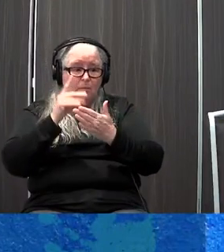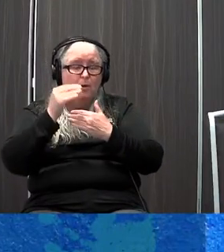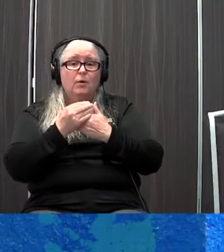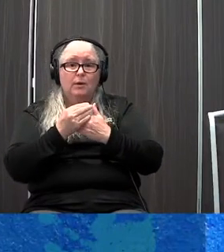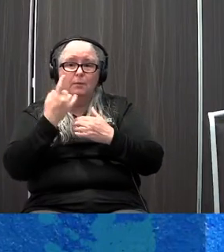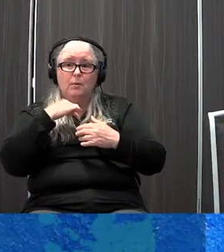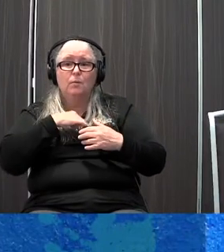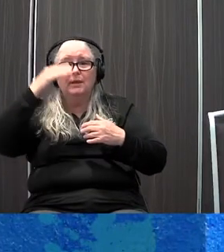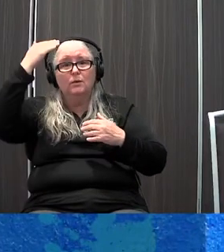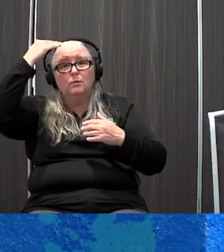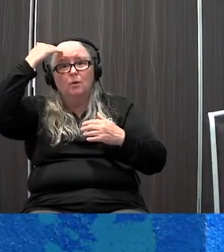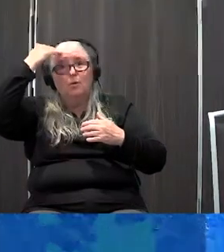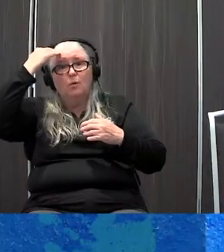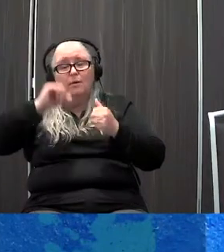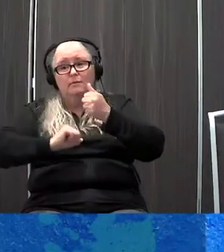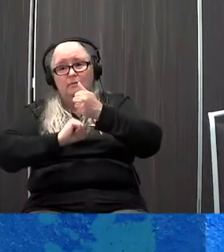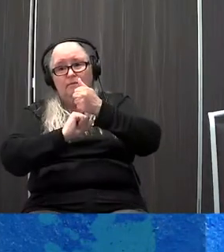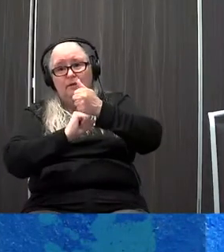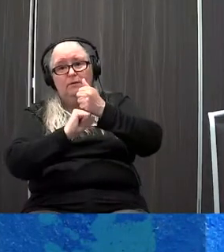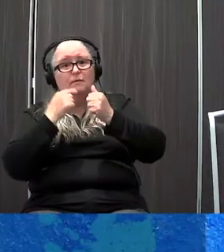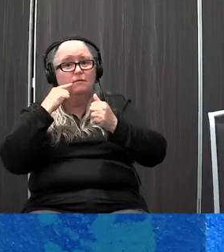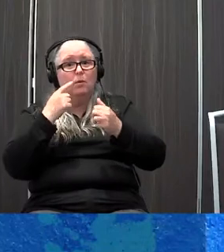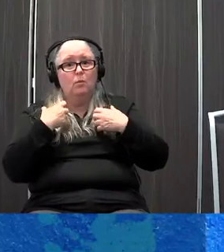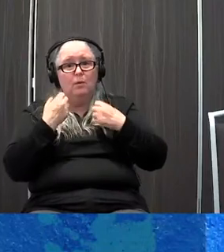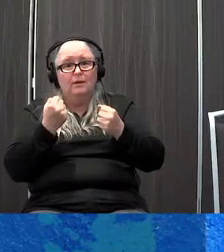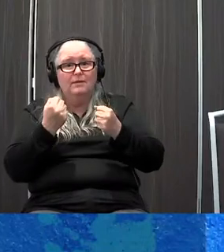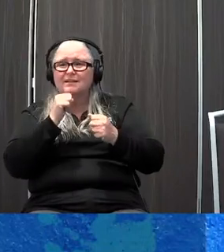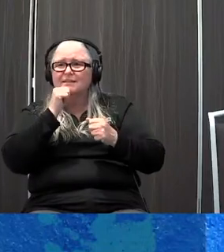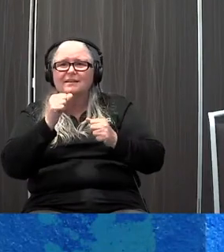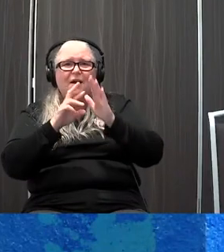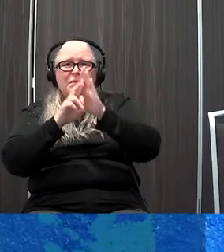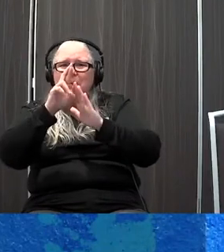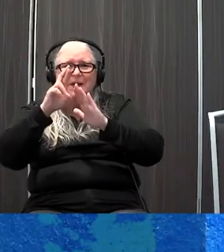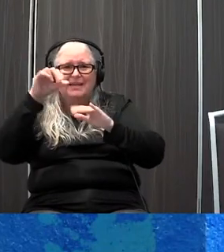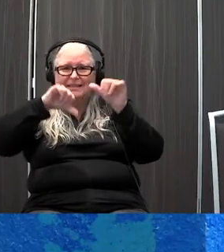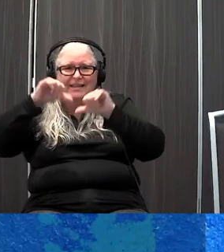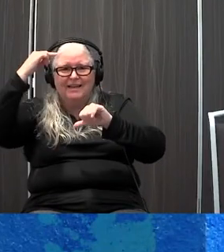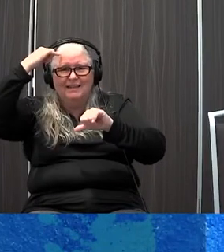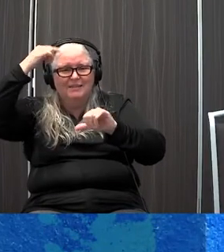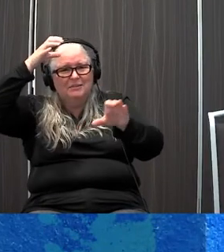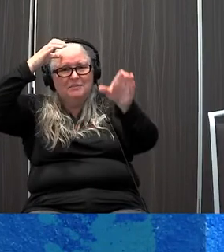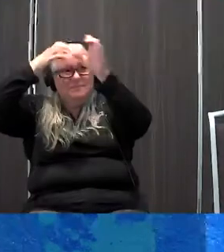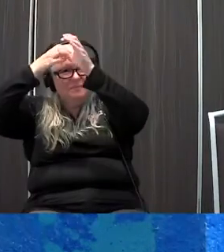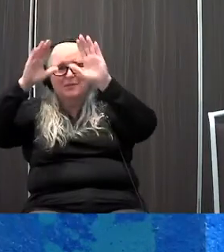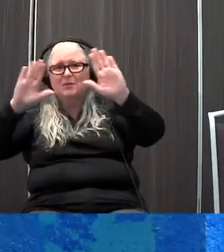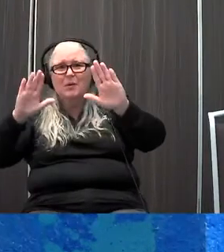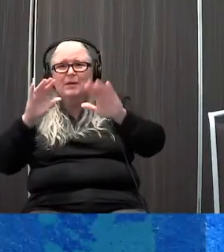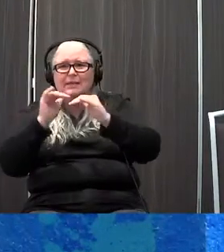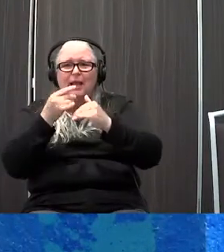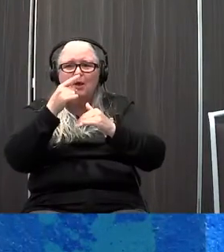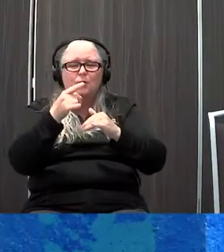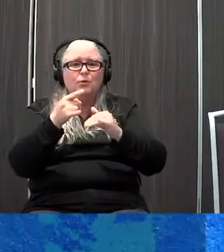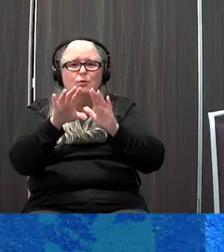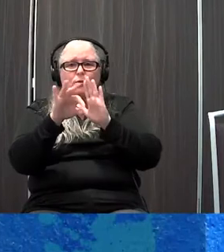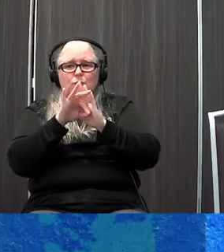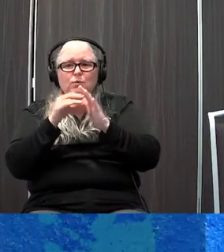we know the foundations of wellness. The foundations for wellness are not rocket science. They are how you choose to eat every day and your access to food,